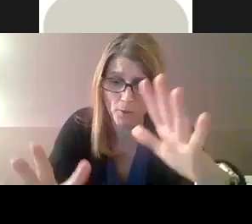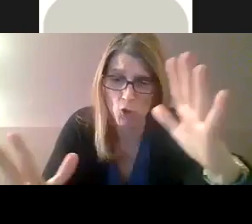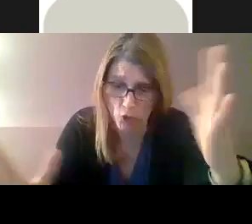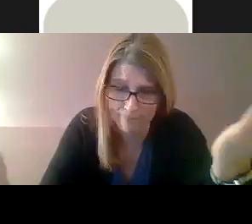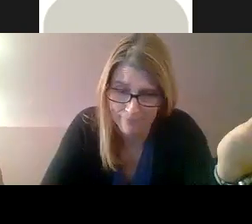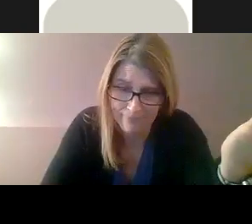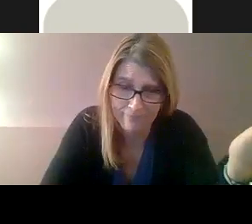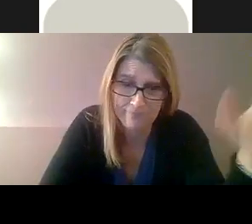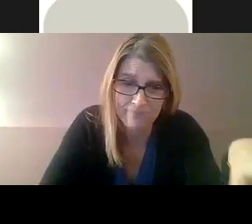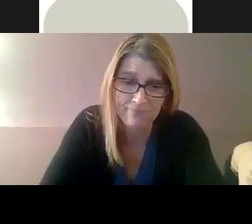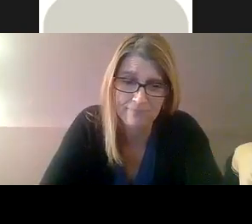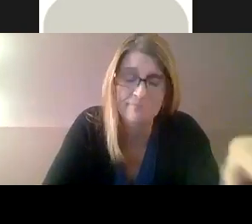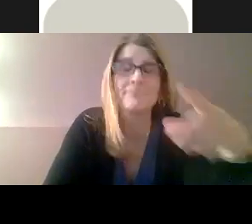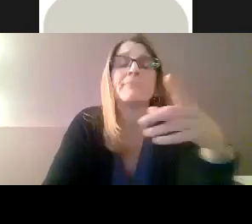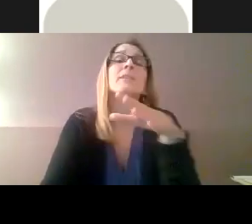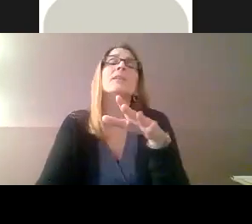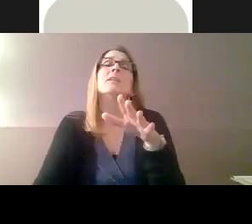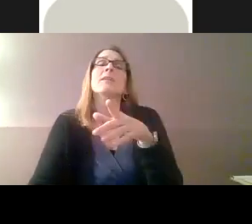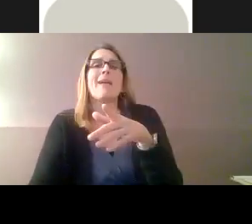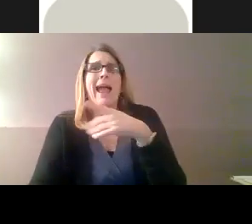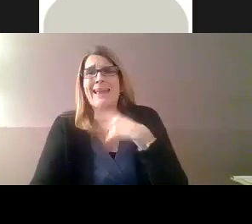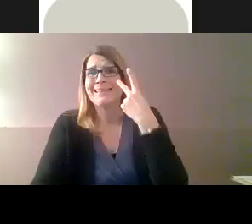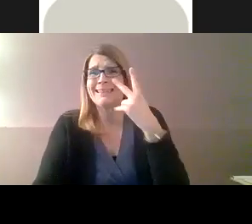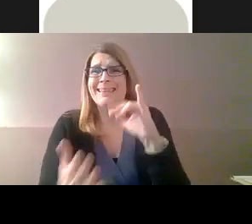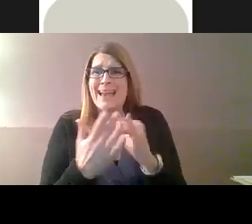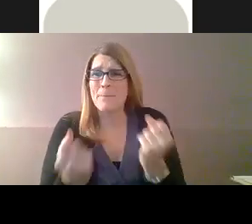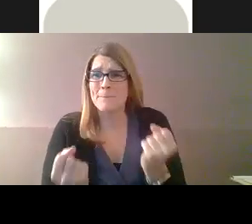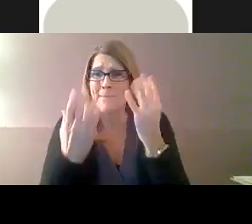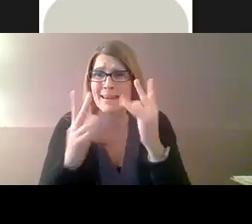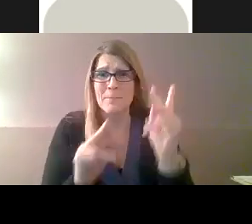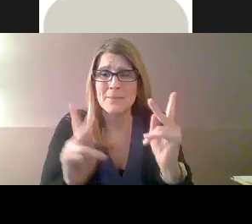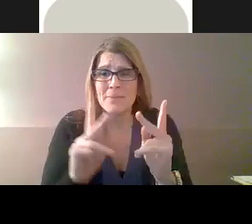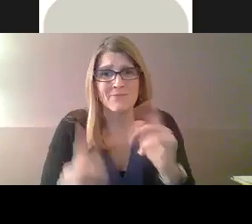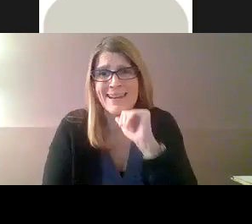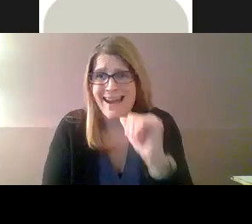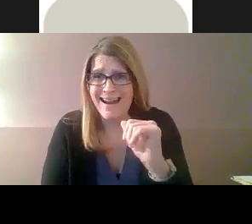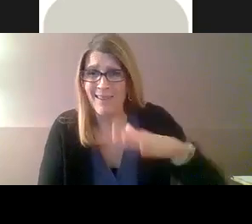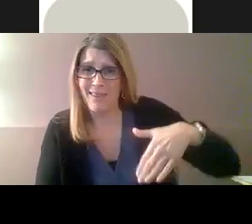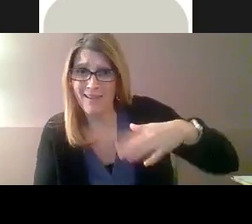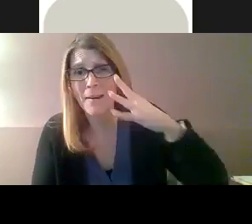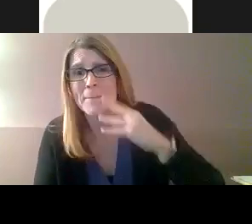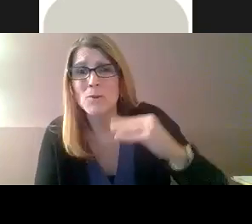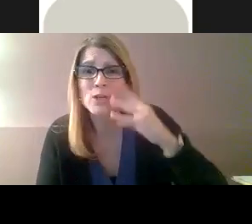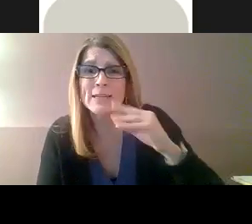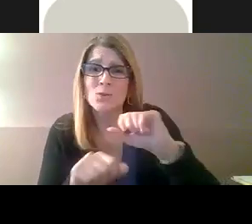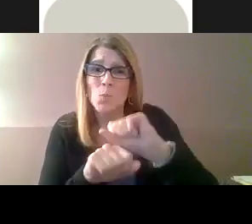So working with an interpreter, we've got some good tips for you. I see many people